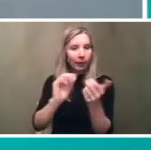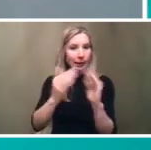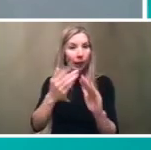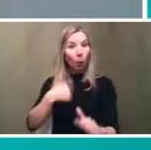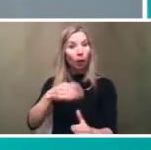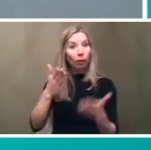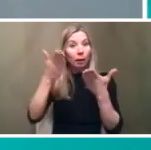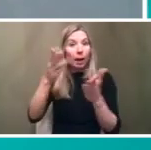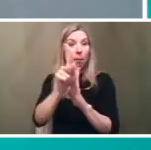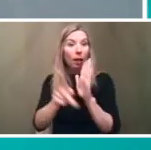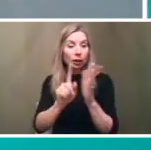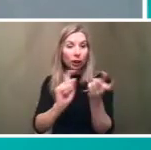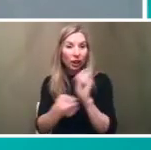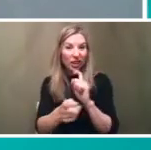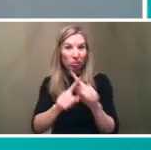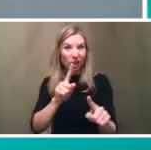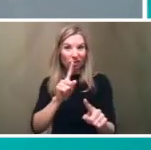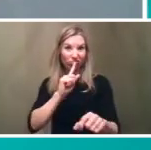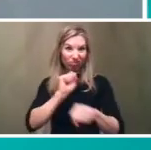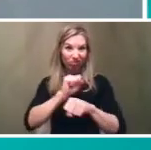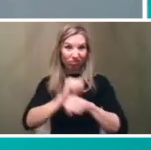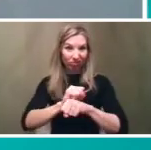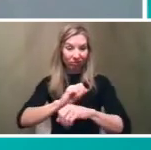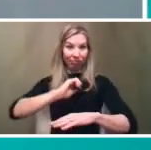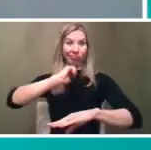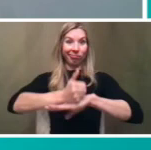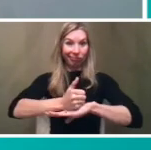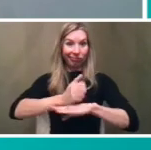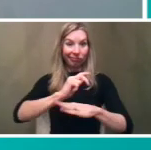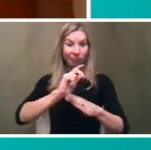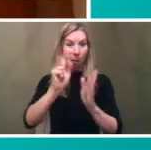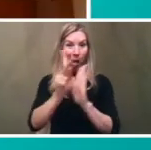changes but you know actually enacting those changes is longer is a longer process